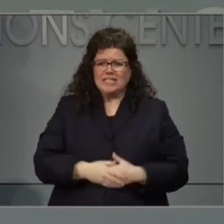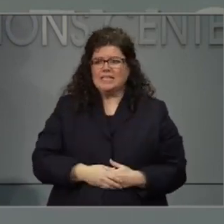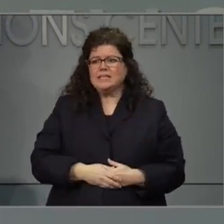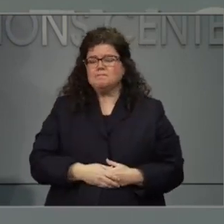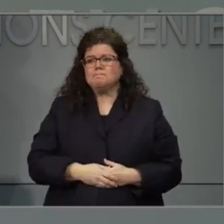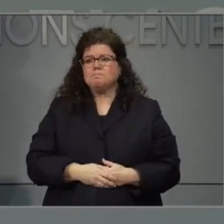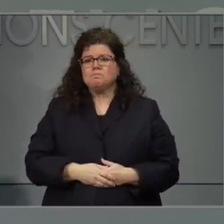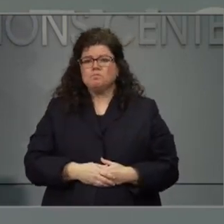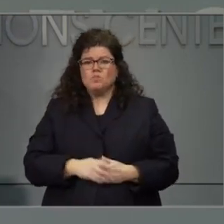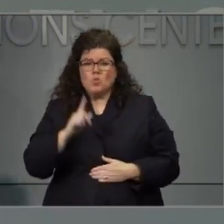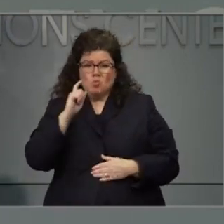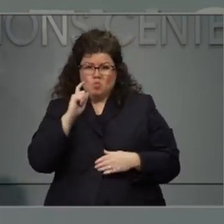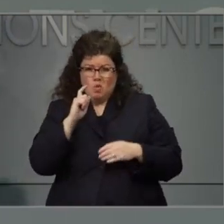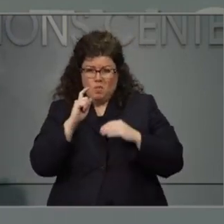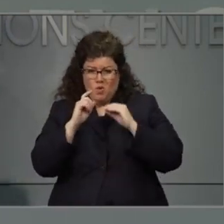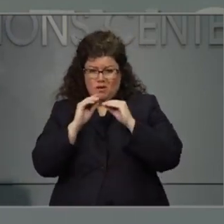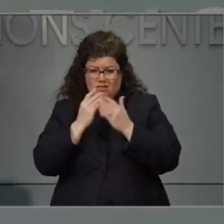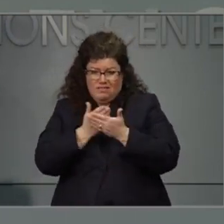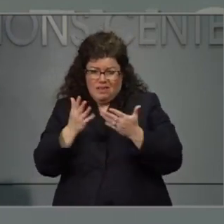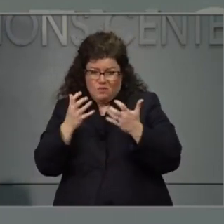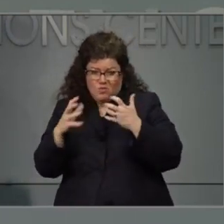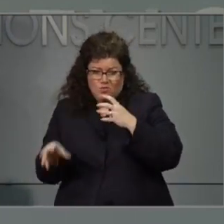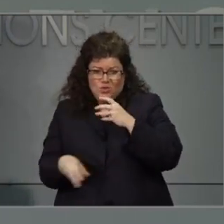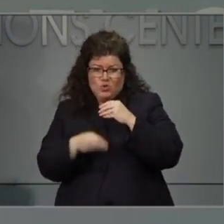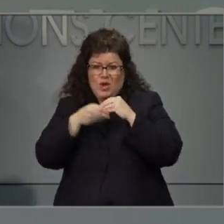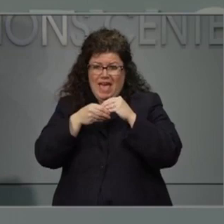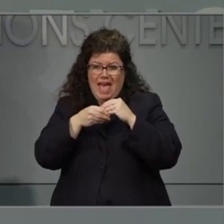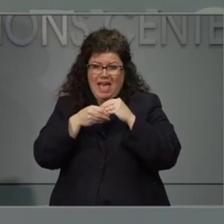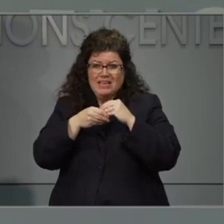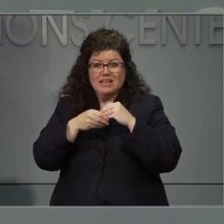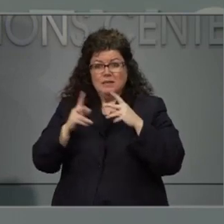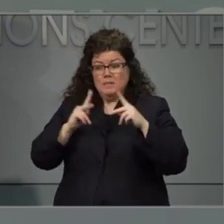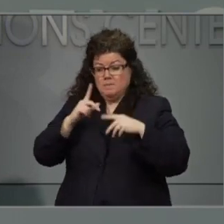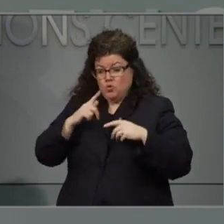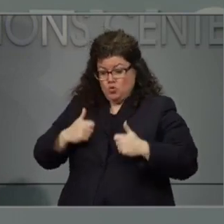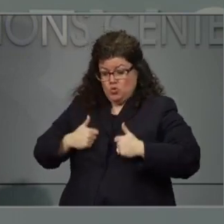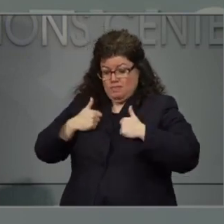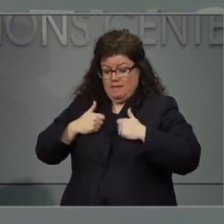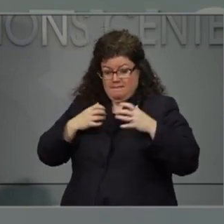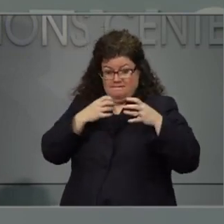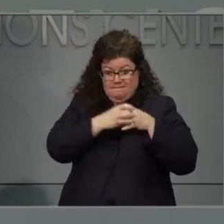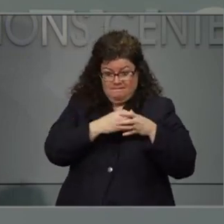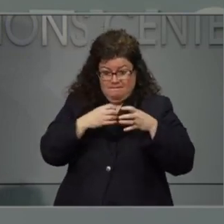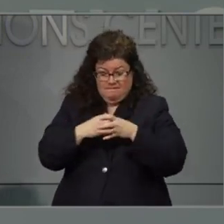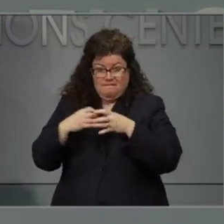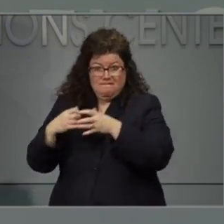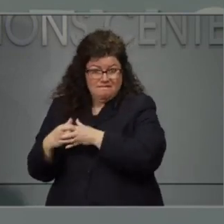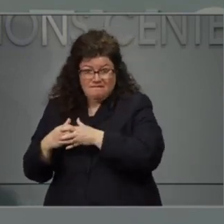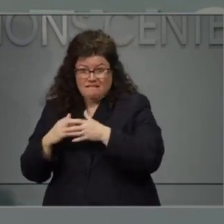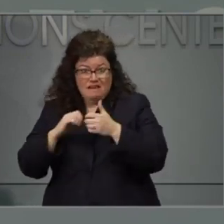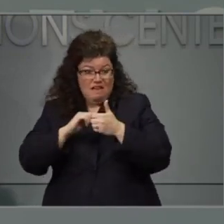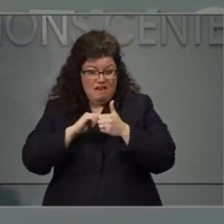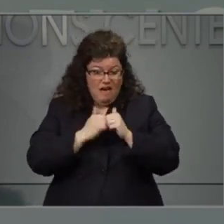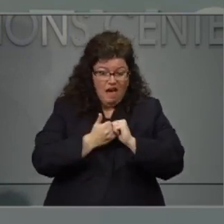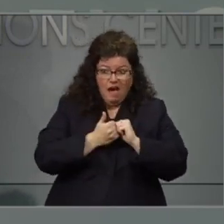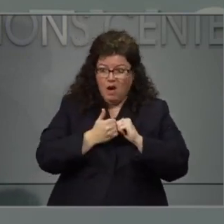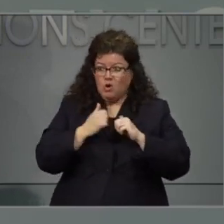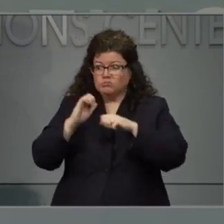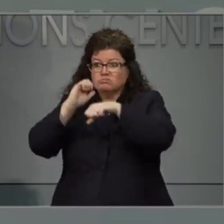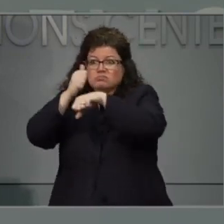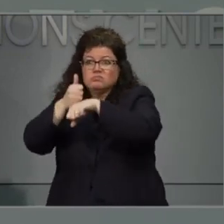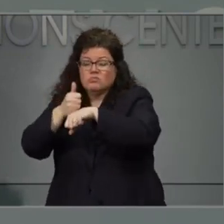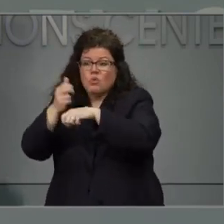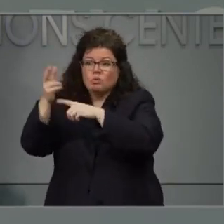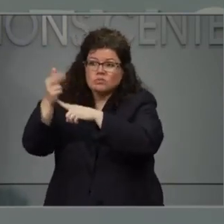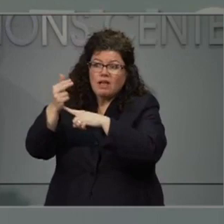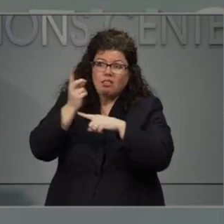one other thing to address on the congregate settings and being able to use our hotels and our dormitories.